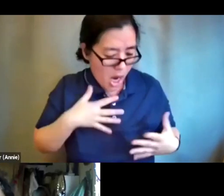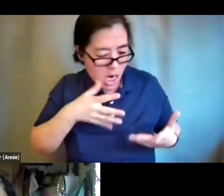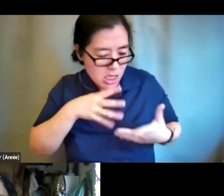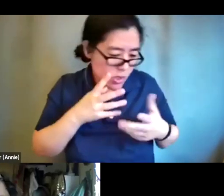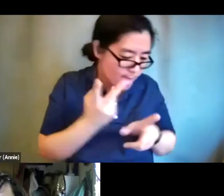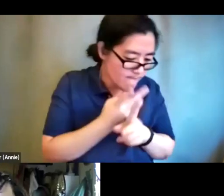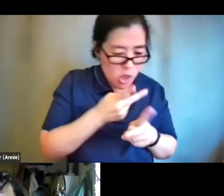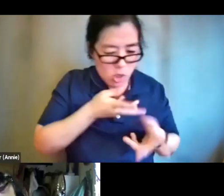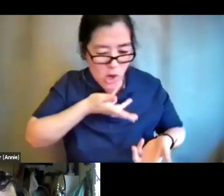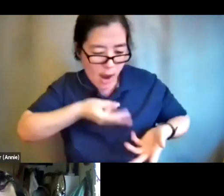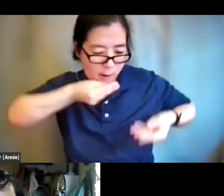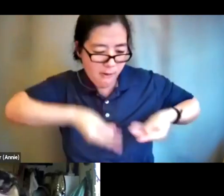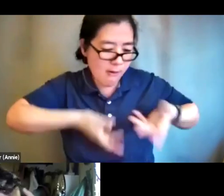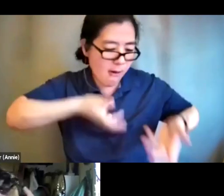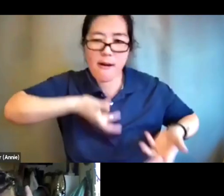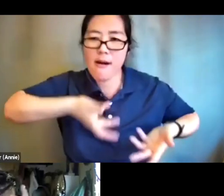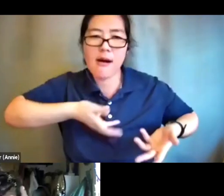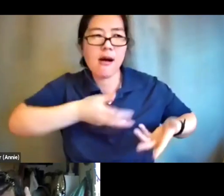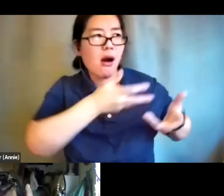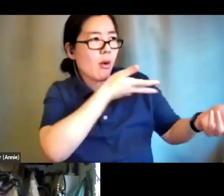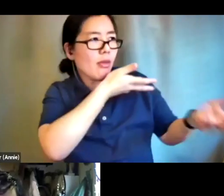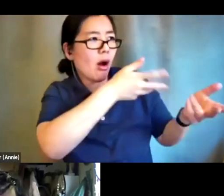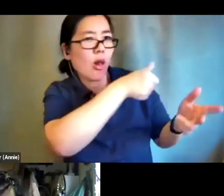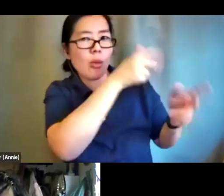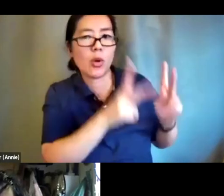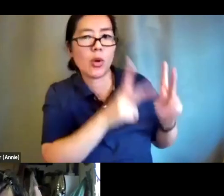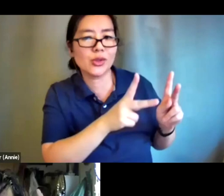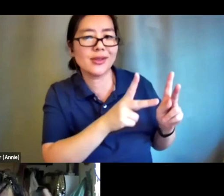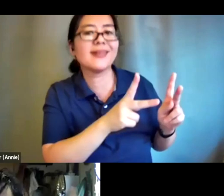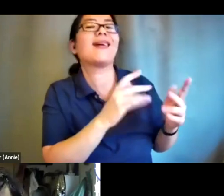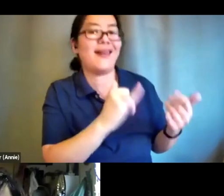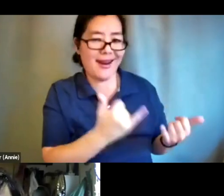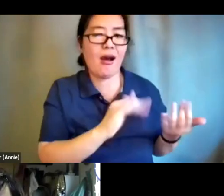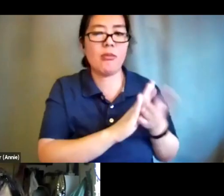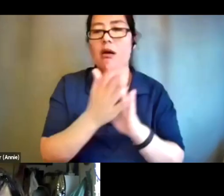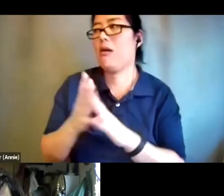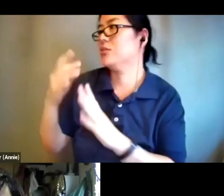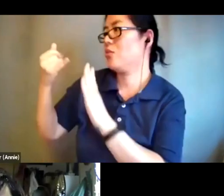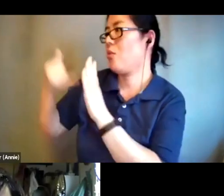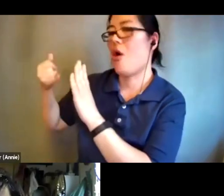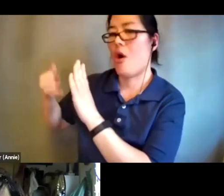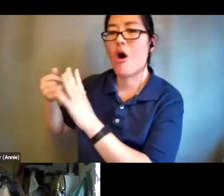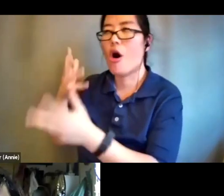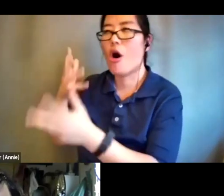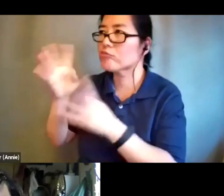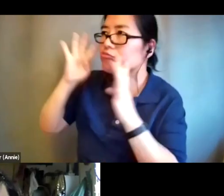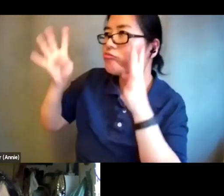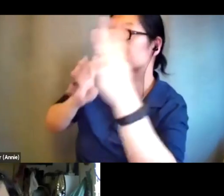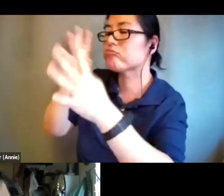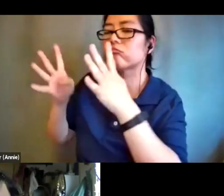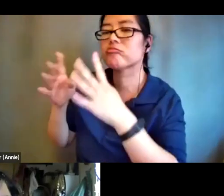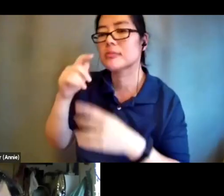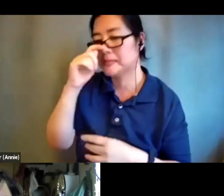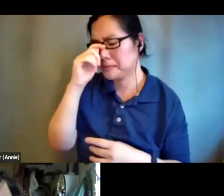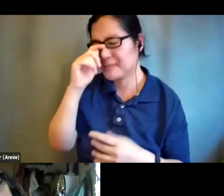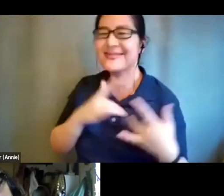work it out in these different um creative forms and i've always been really you know multi-media in the kind of